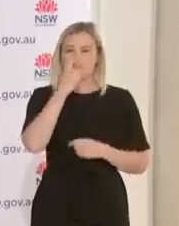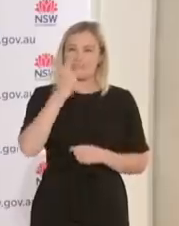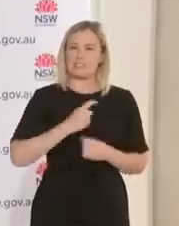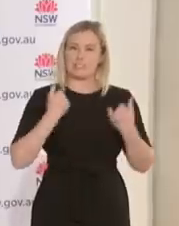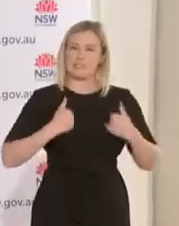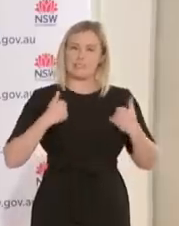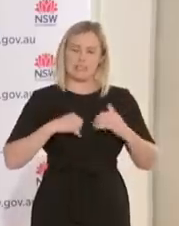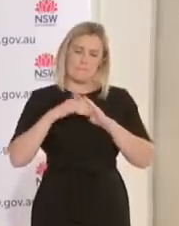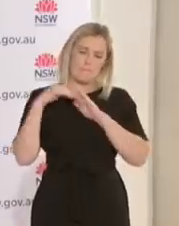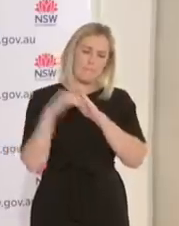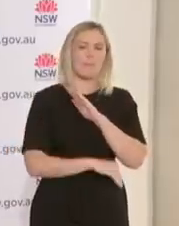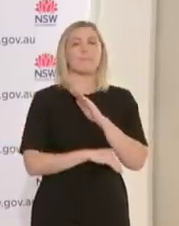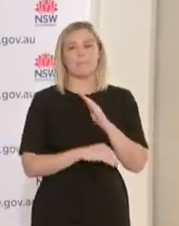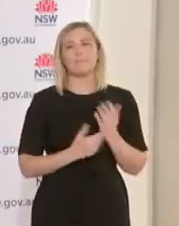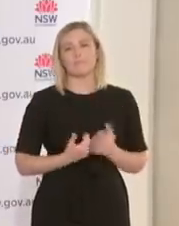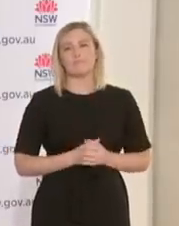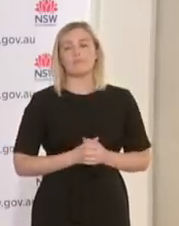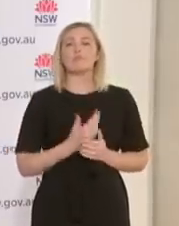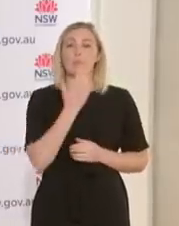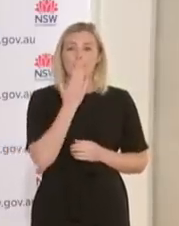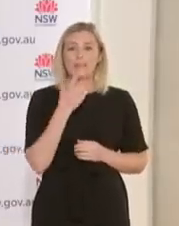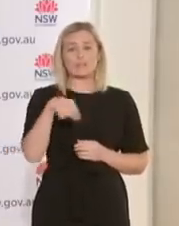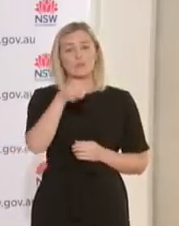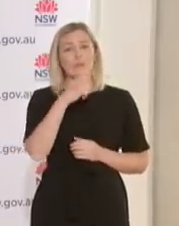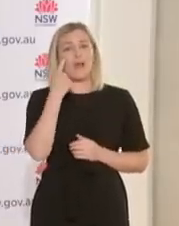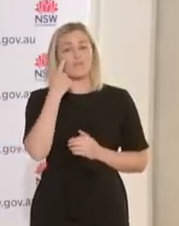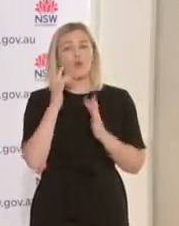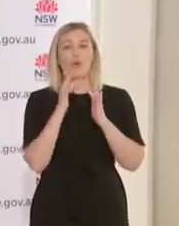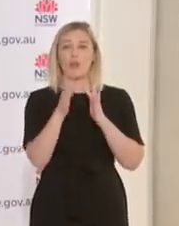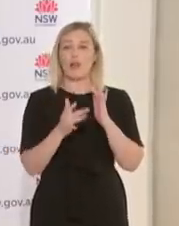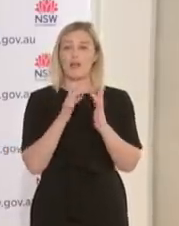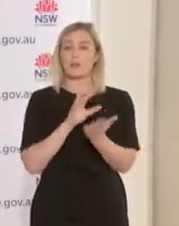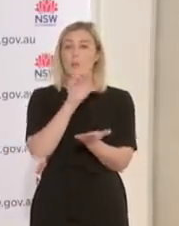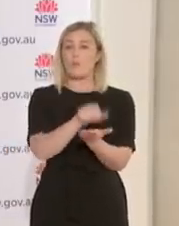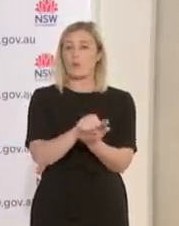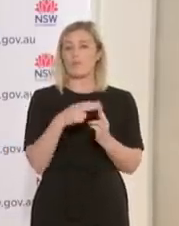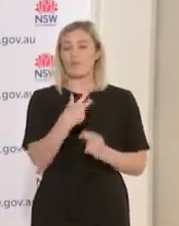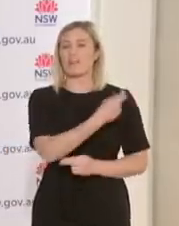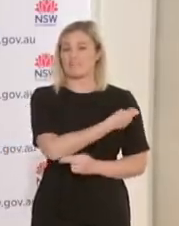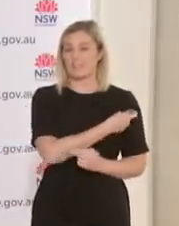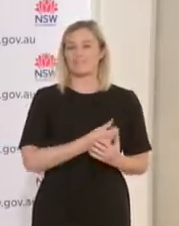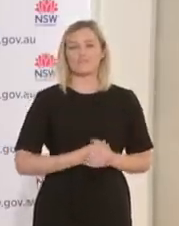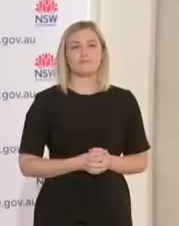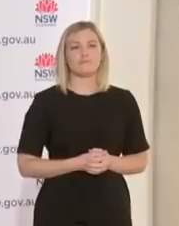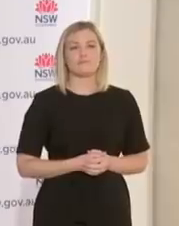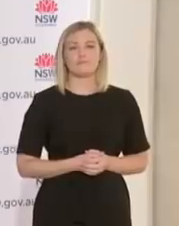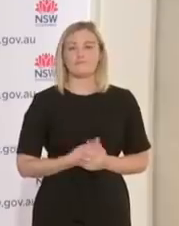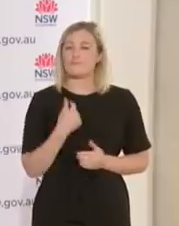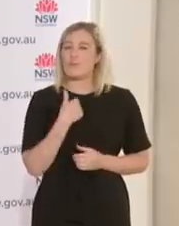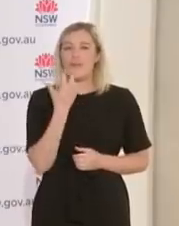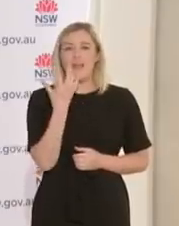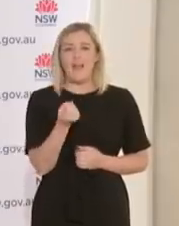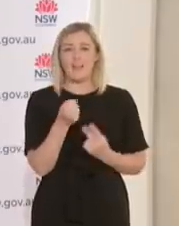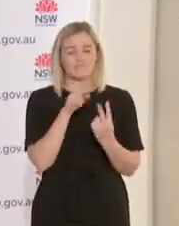online now and book an appointment and get vaccinated as soon as possible. We have very good vaccines available in